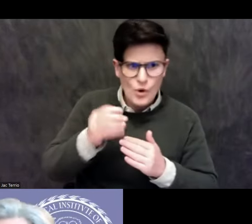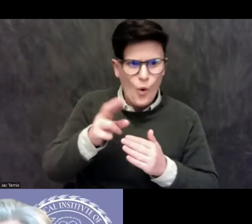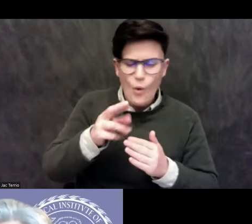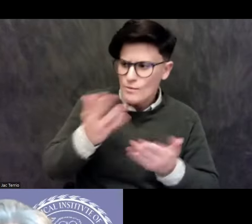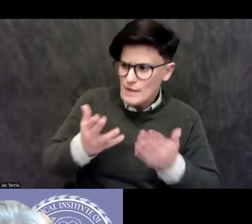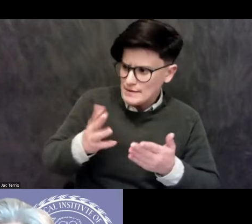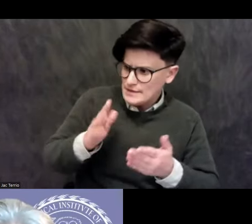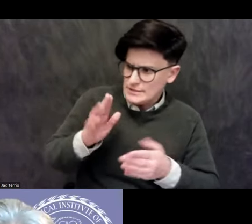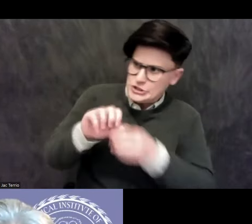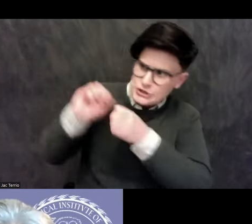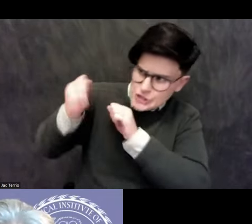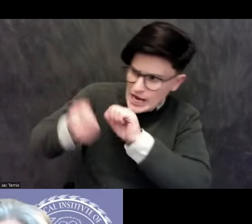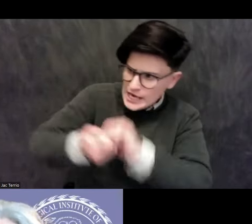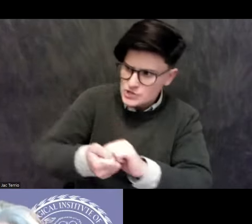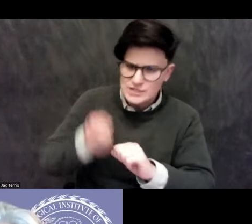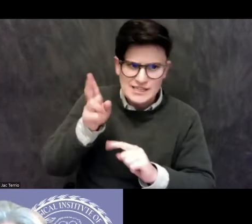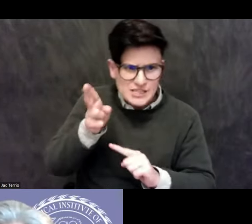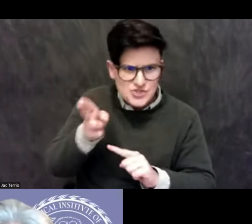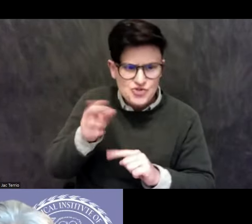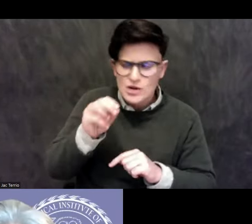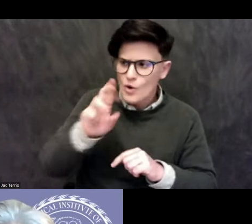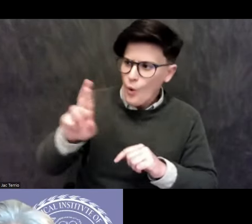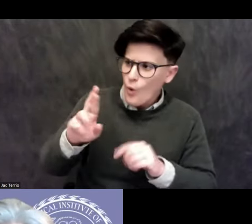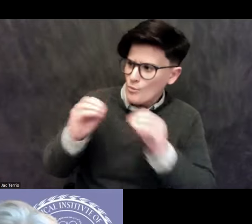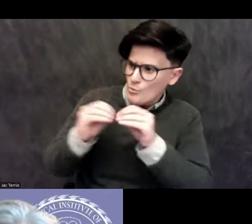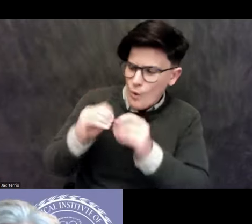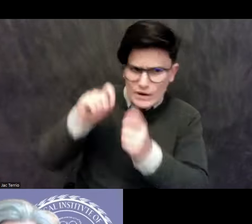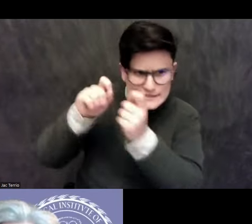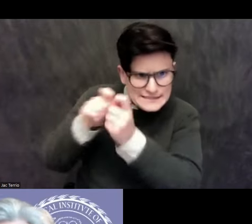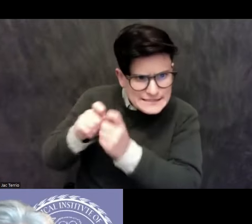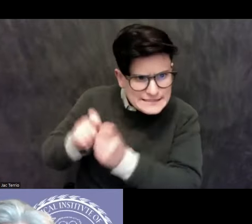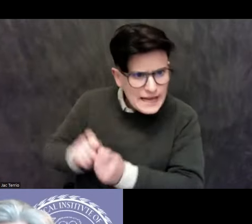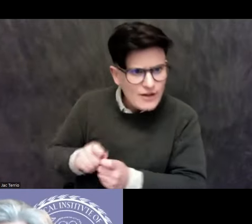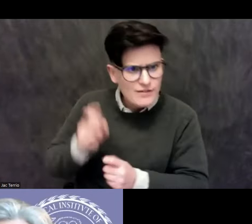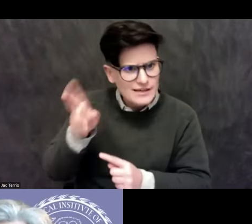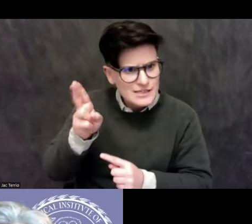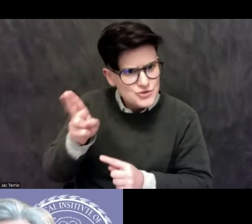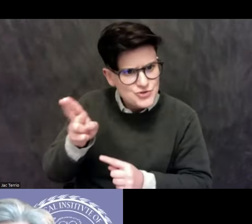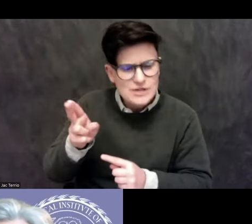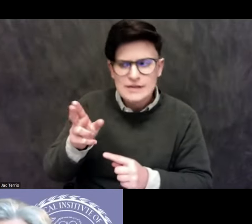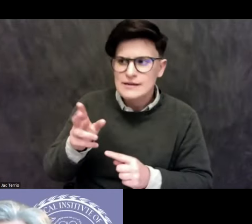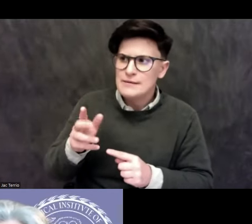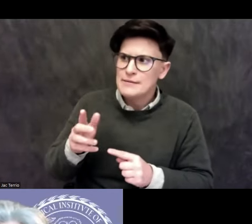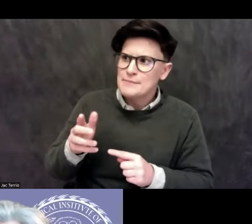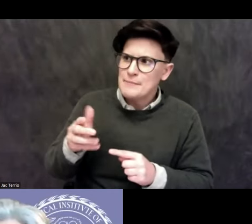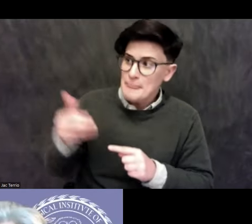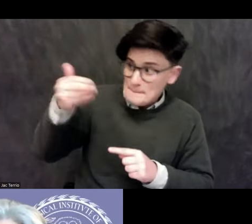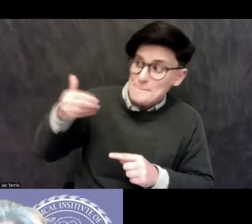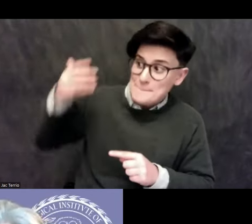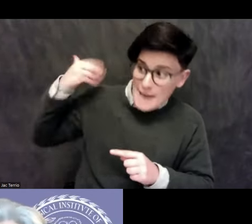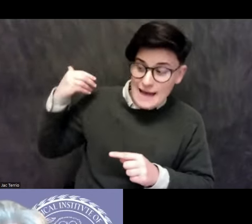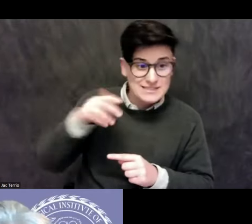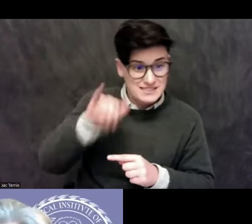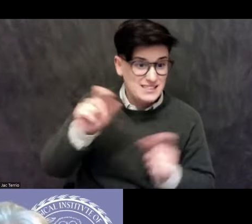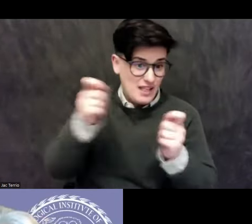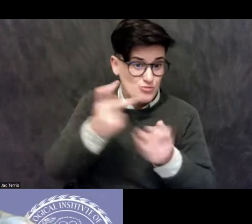the more nuanced history of a past that celebrates both that alliance